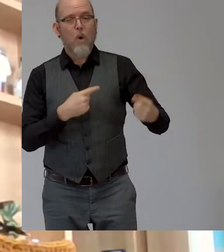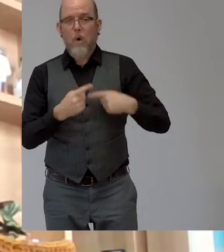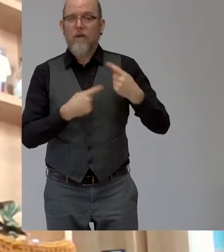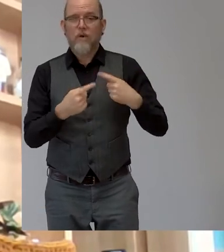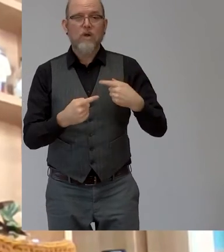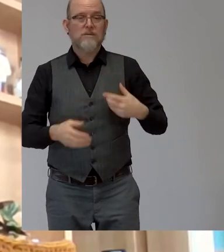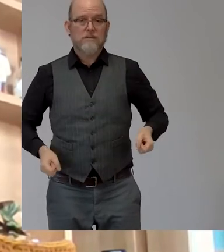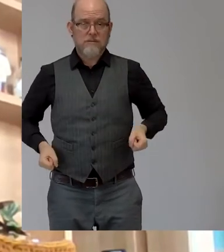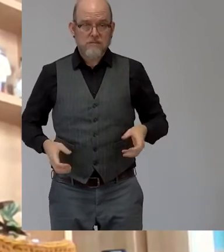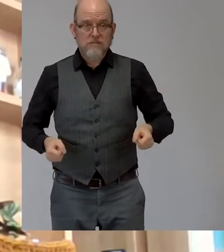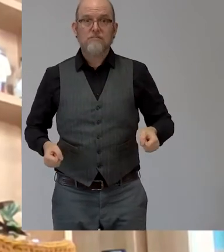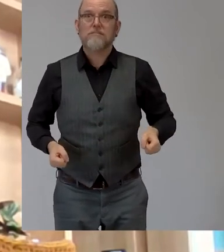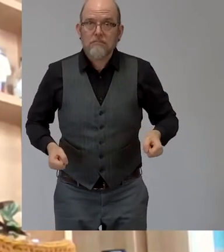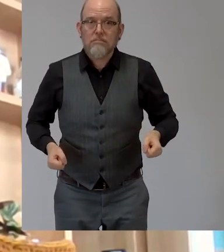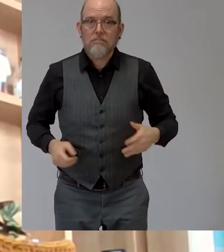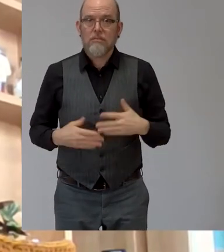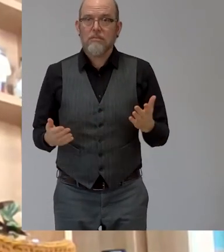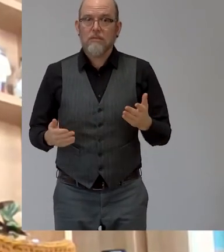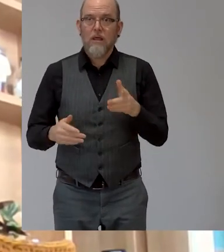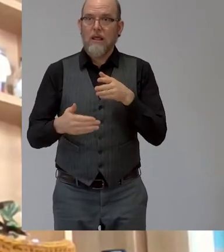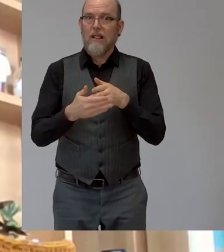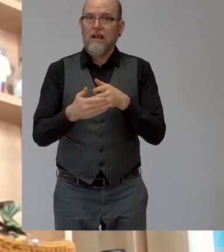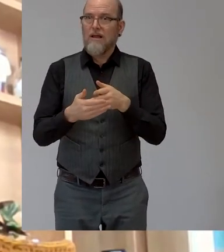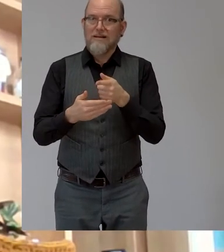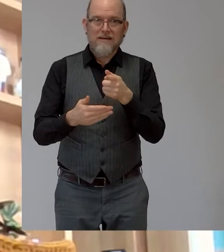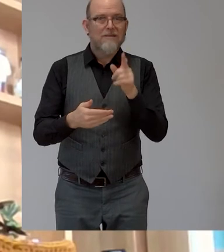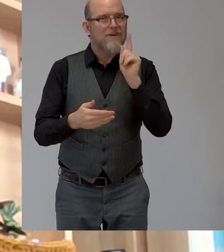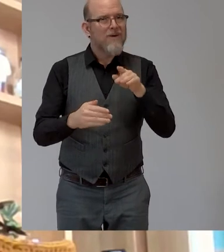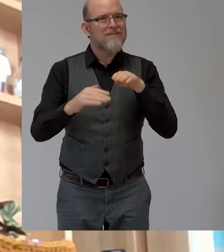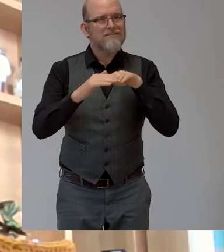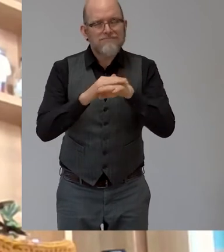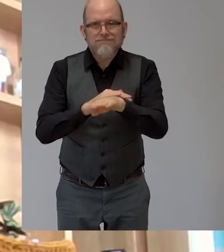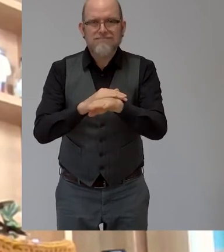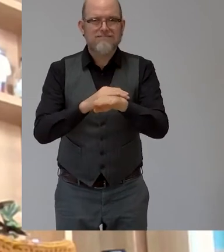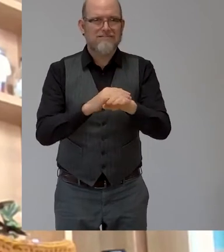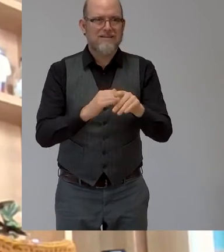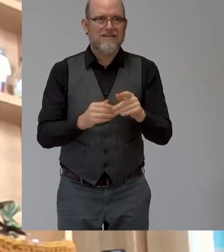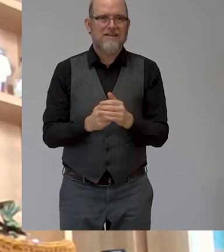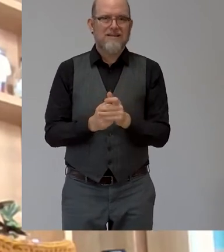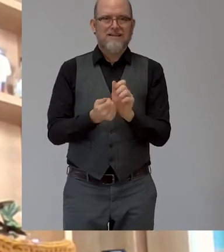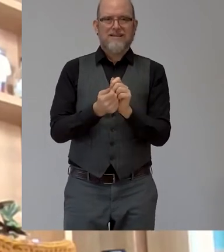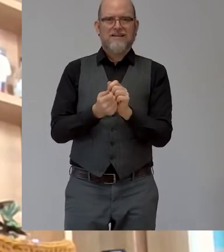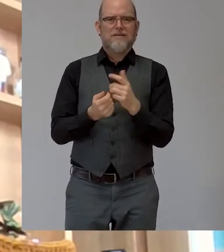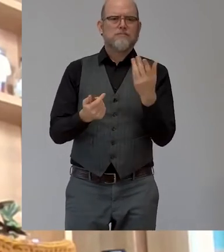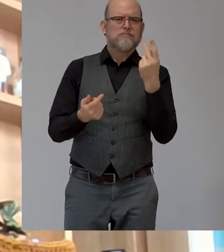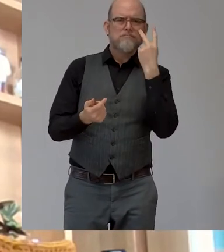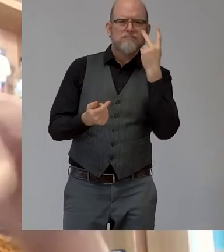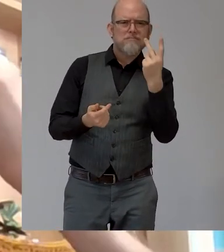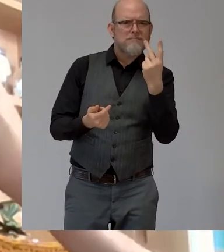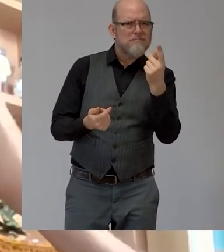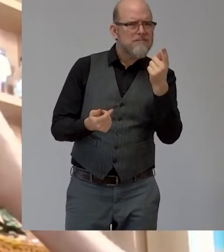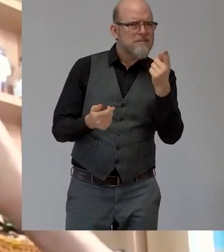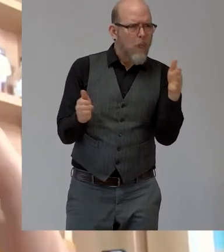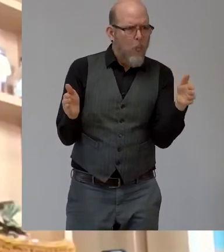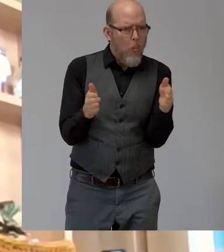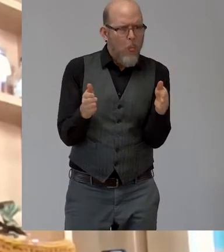barriers and a ramp by the staircase but even one narrow doorway might mean that they can't enter the office furthermore each disability